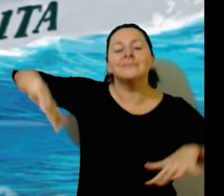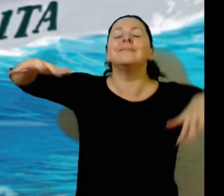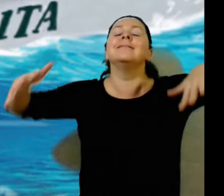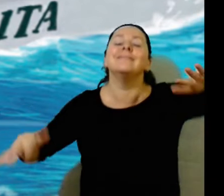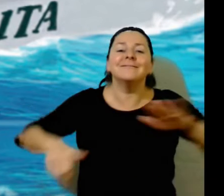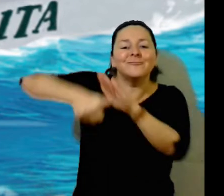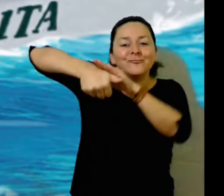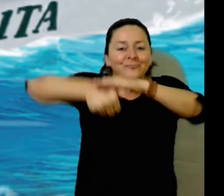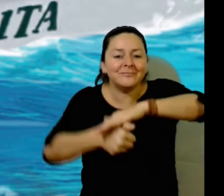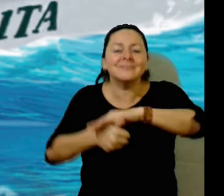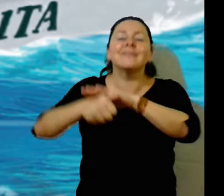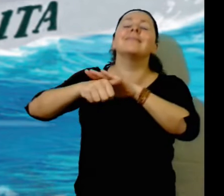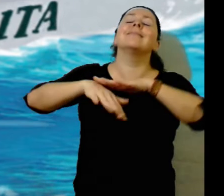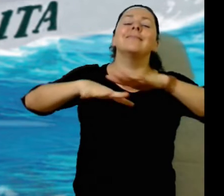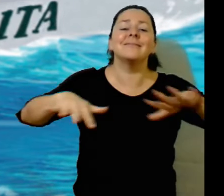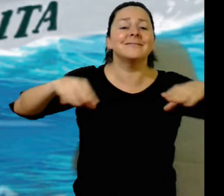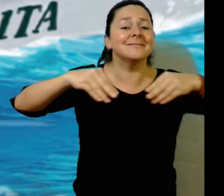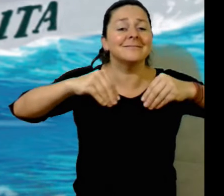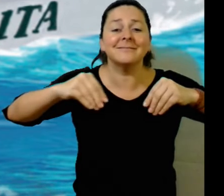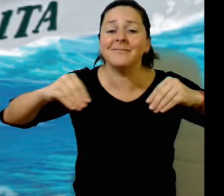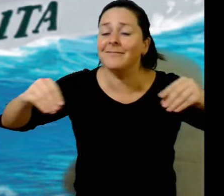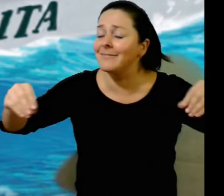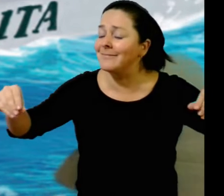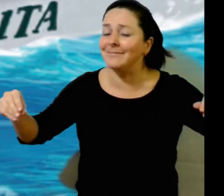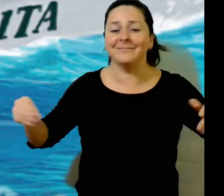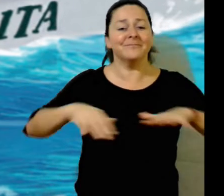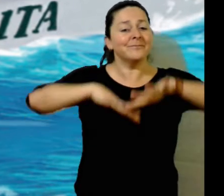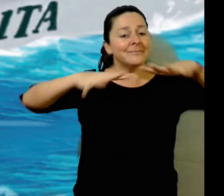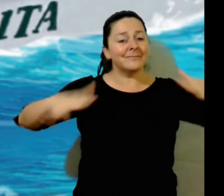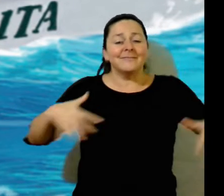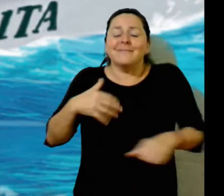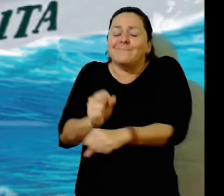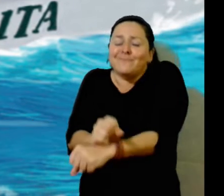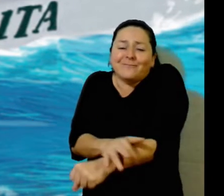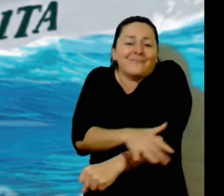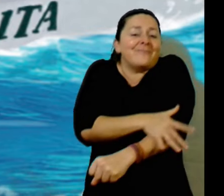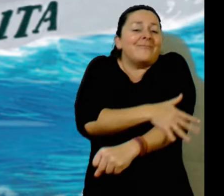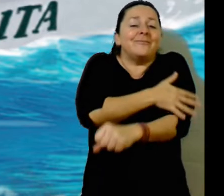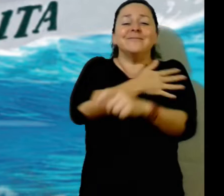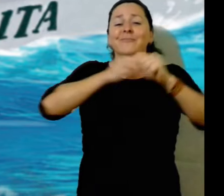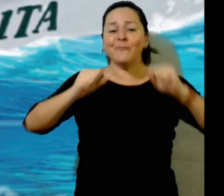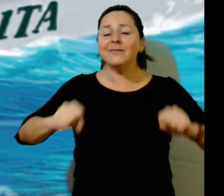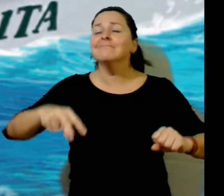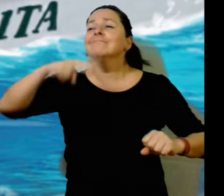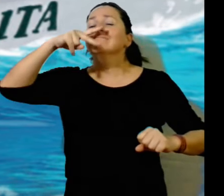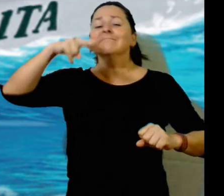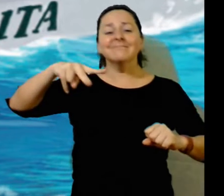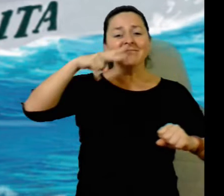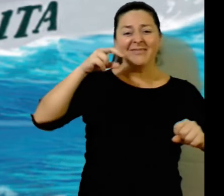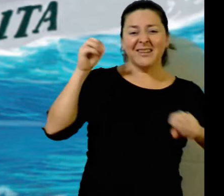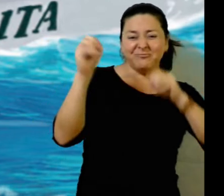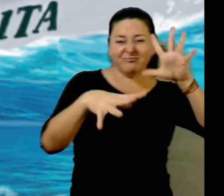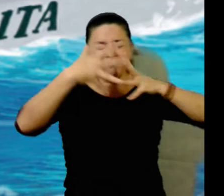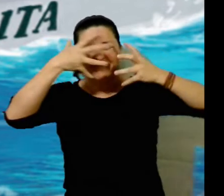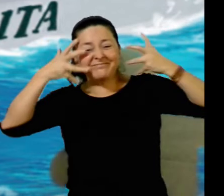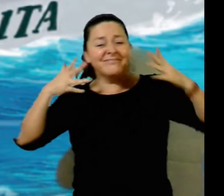Excitedly, Karapada feels the salt water kissing her skin between her scales. Breathing freely, she looks